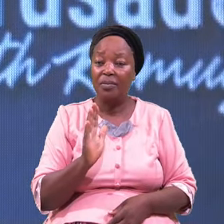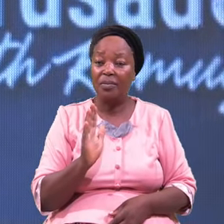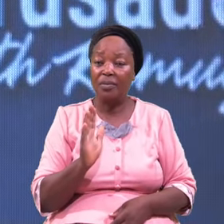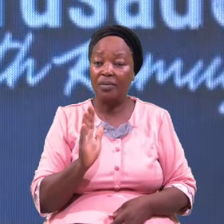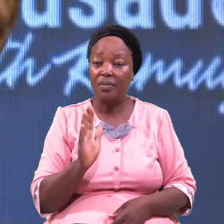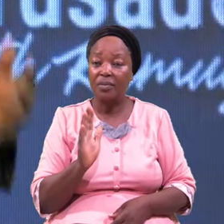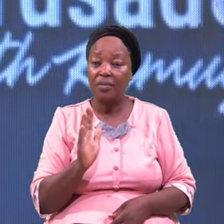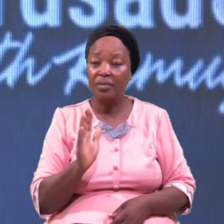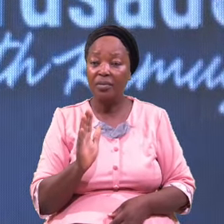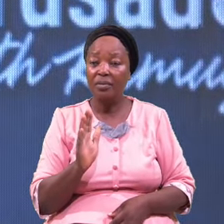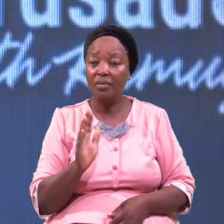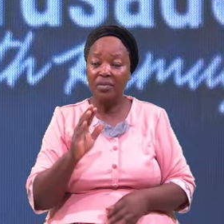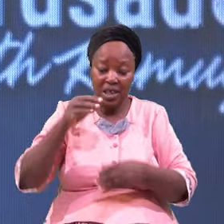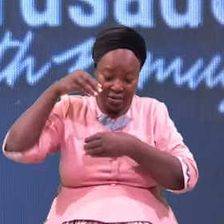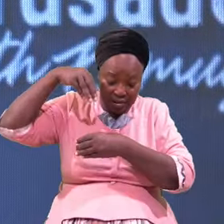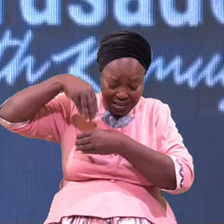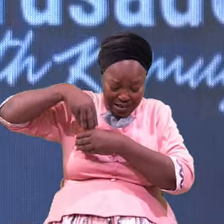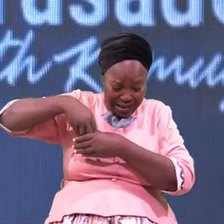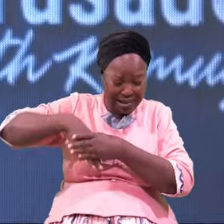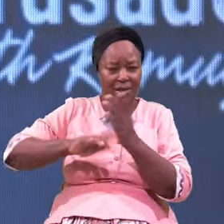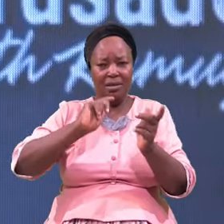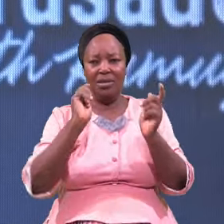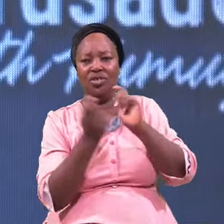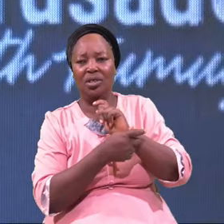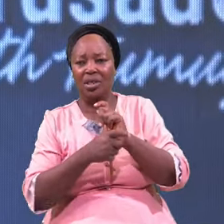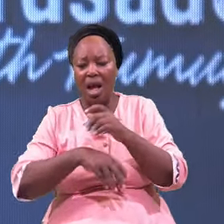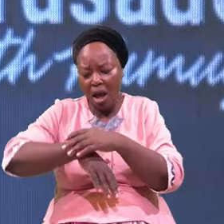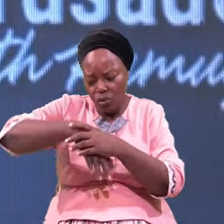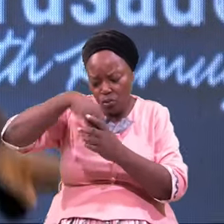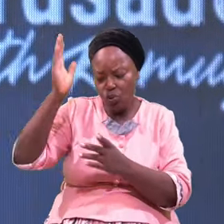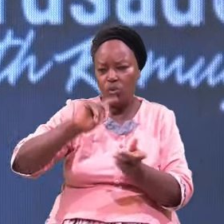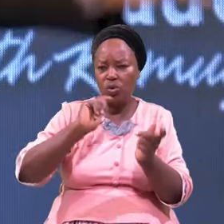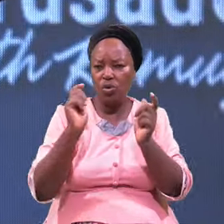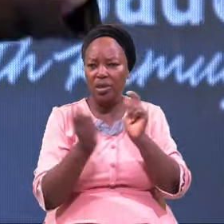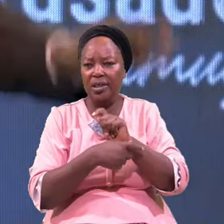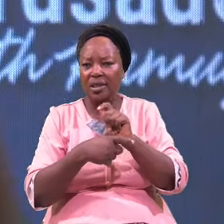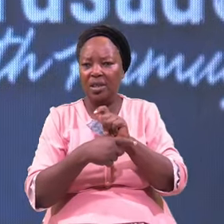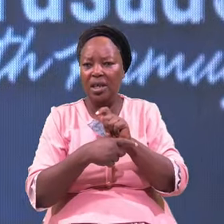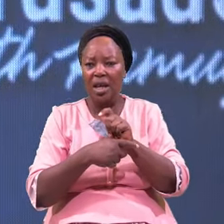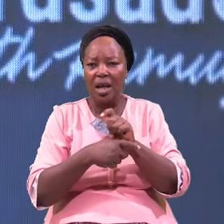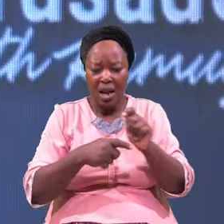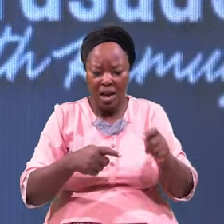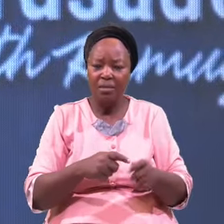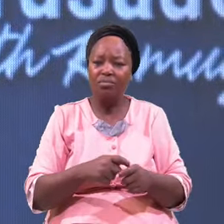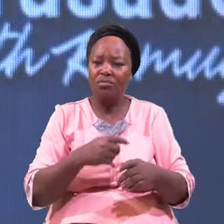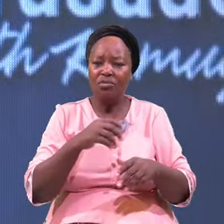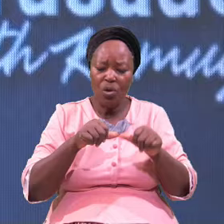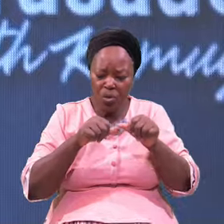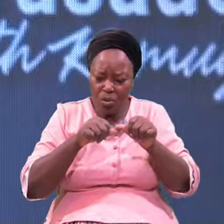Eternal Change Outward Change Light Time Change